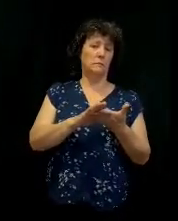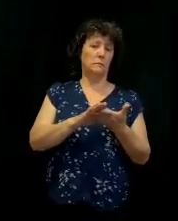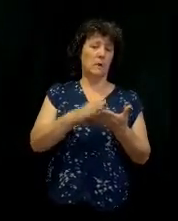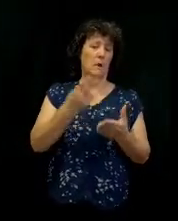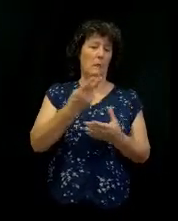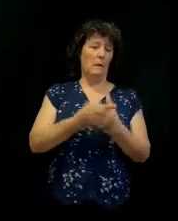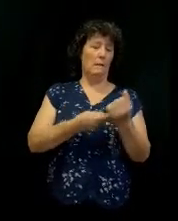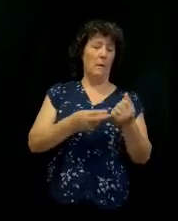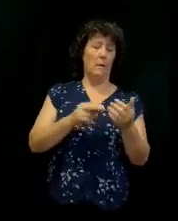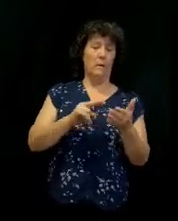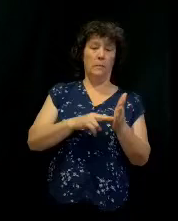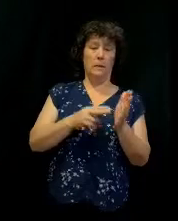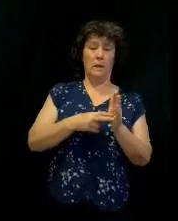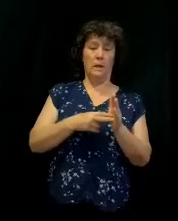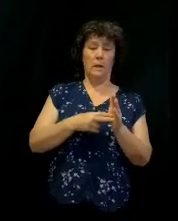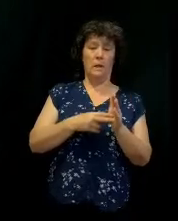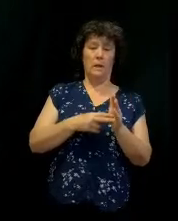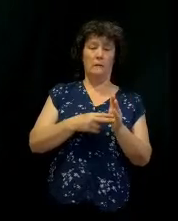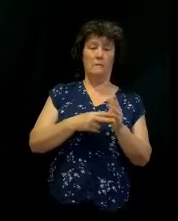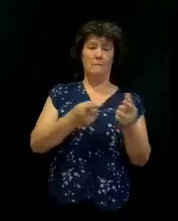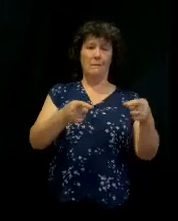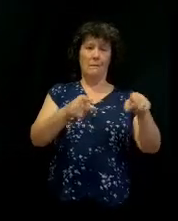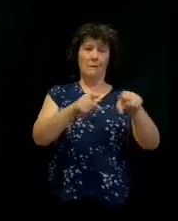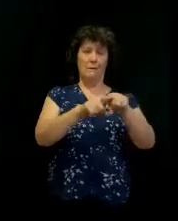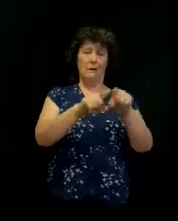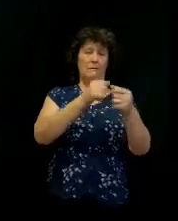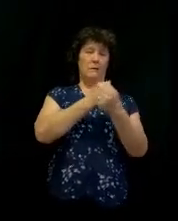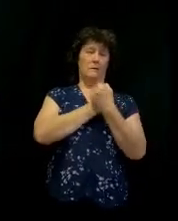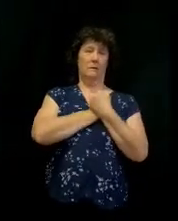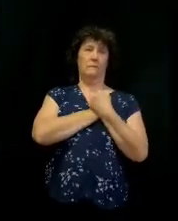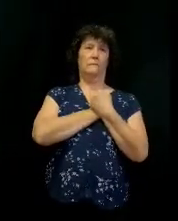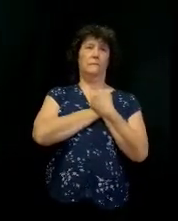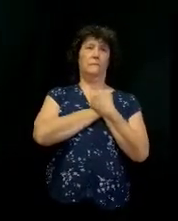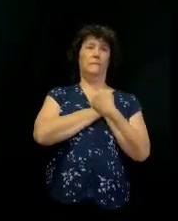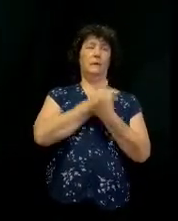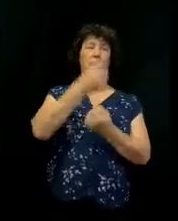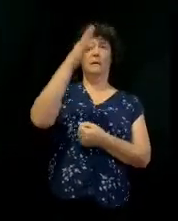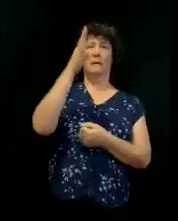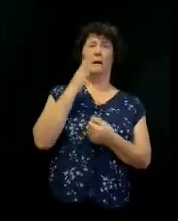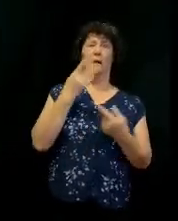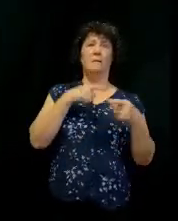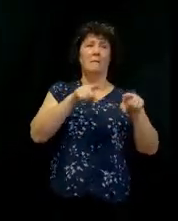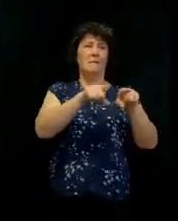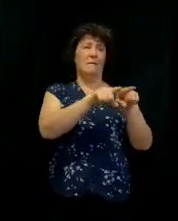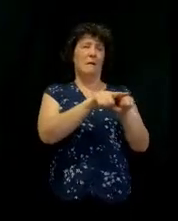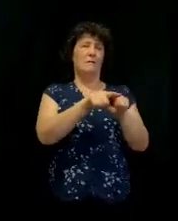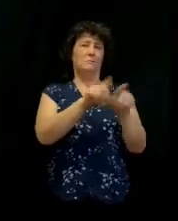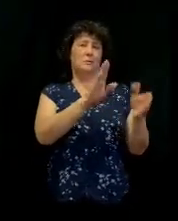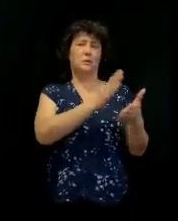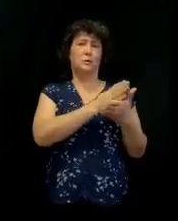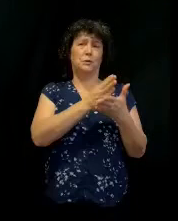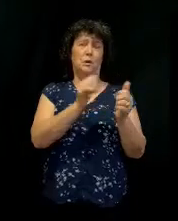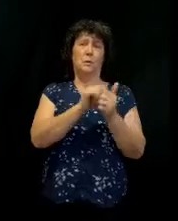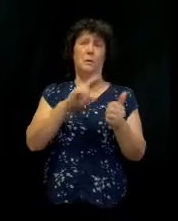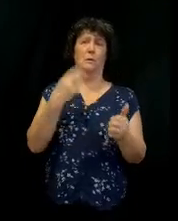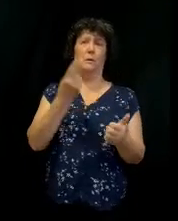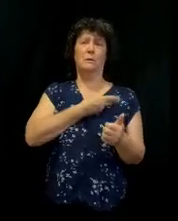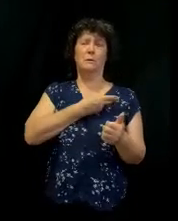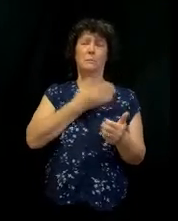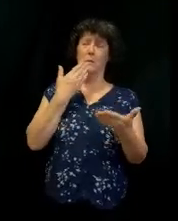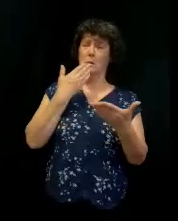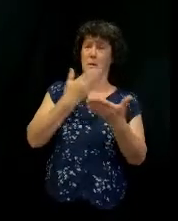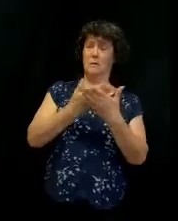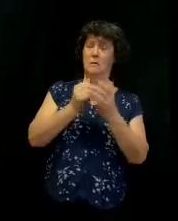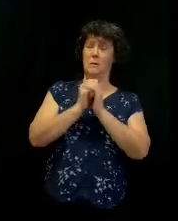means loyal love, covenant love. It's God's covenants to us for he's good. So I'm